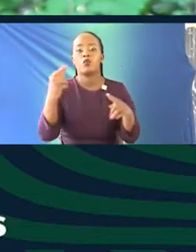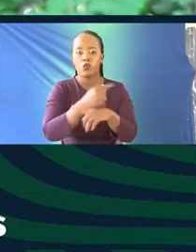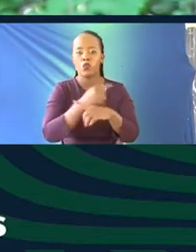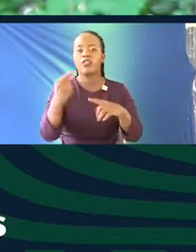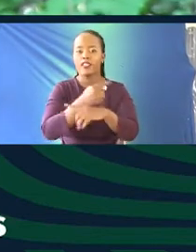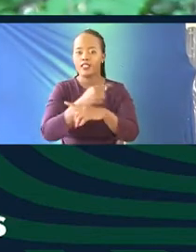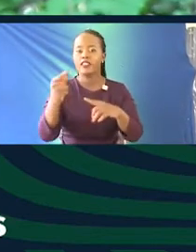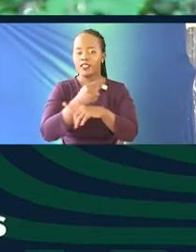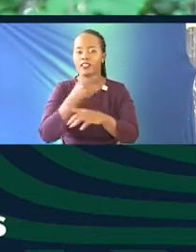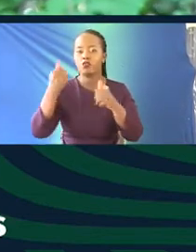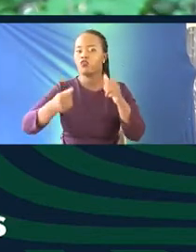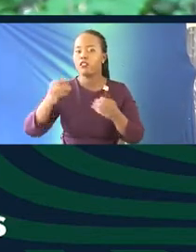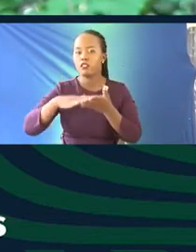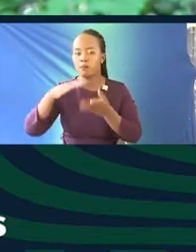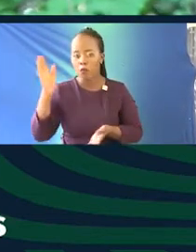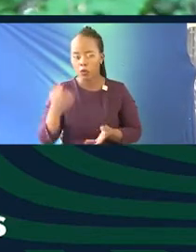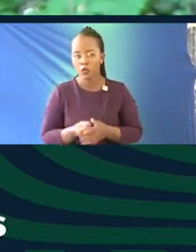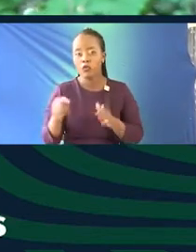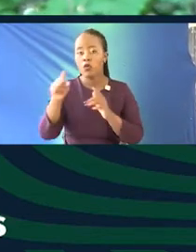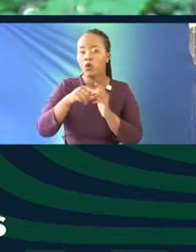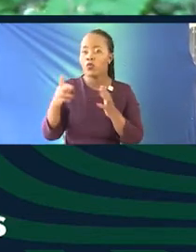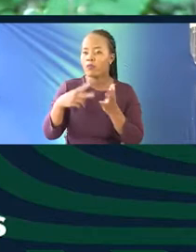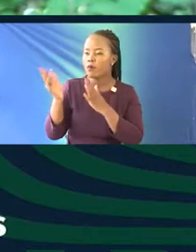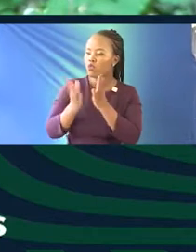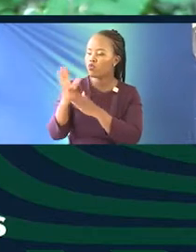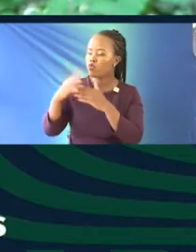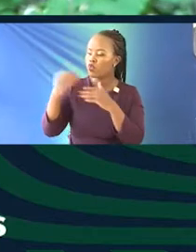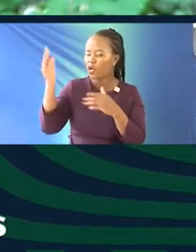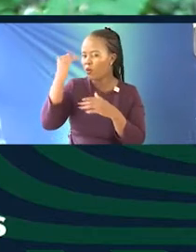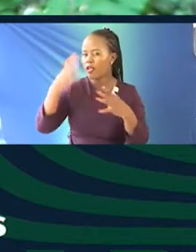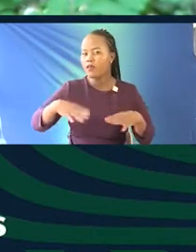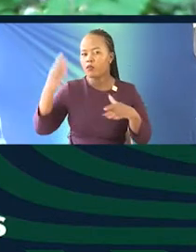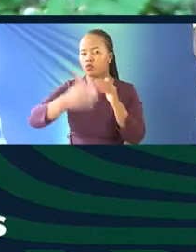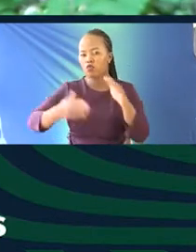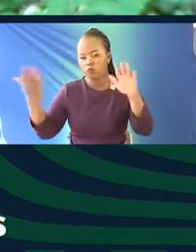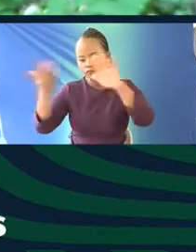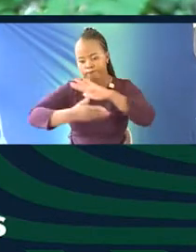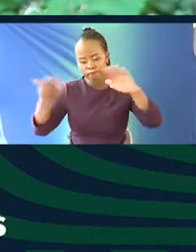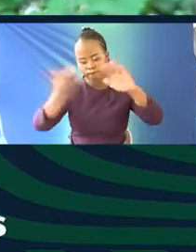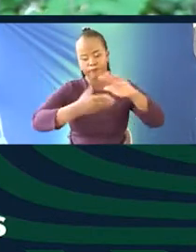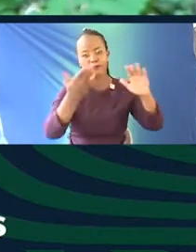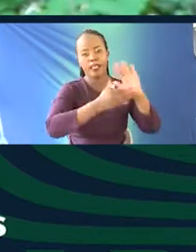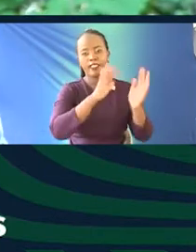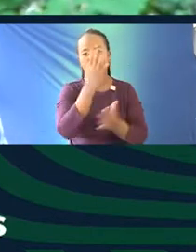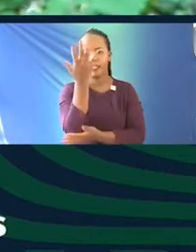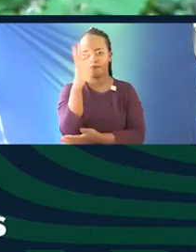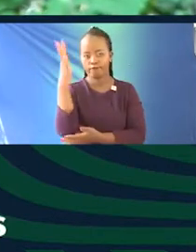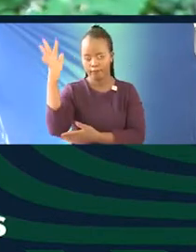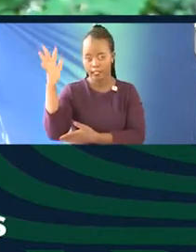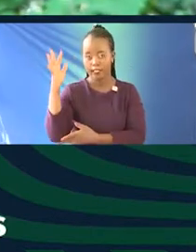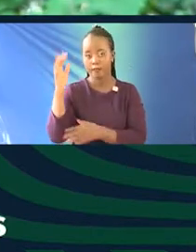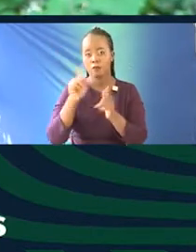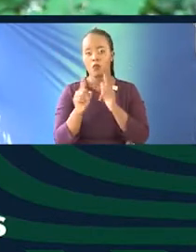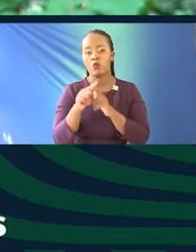in this is actually more lucrative. And the reason we pay top dollar is to make sure people don't cut down trees. Because if you have a whole tendoid, for instance,